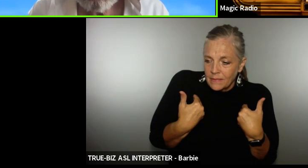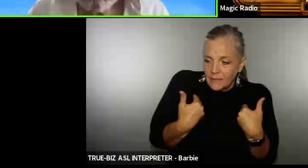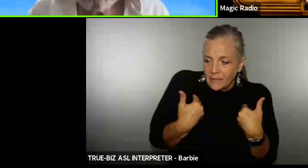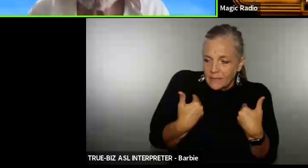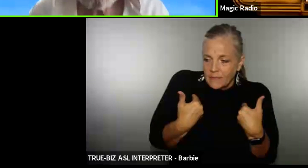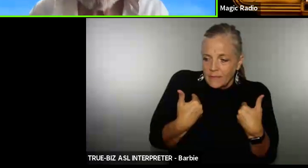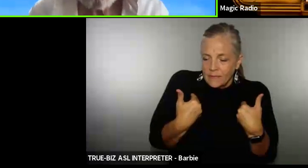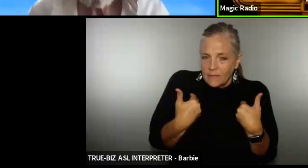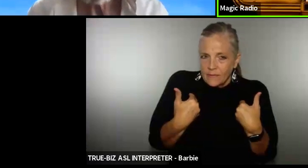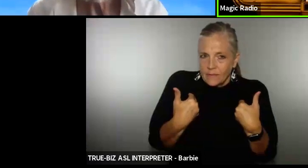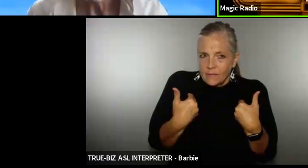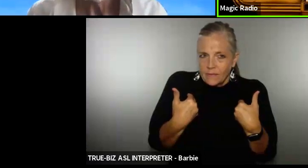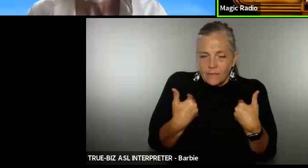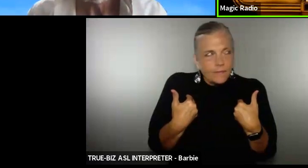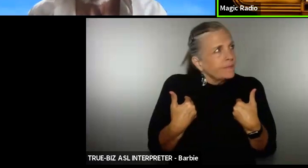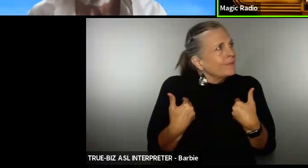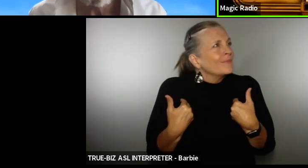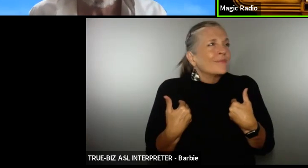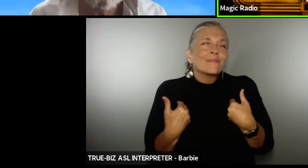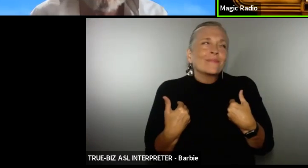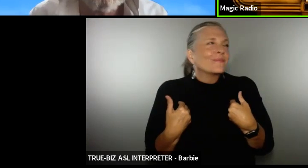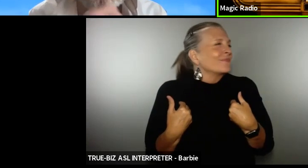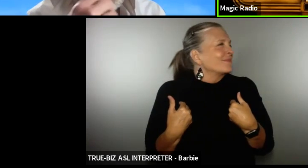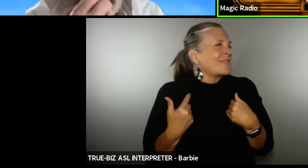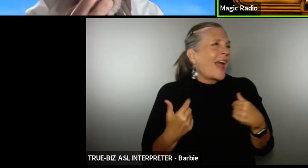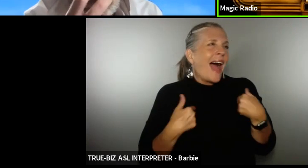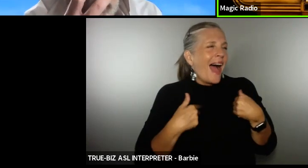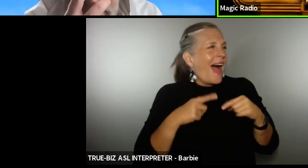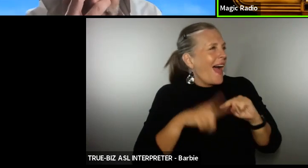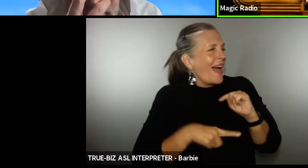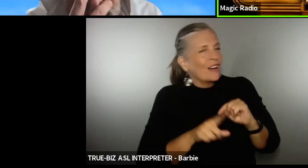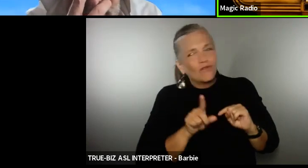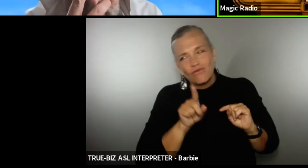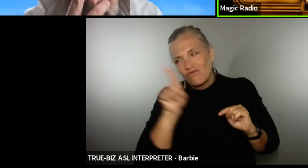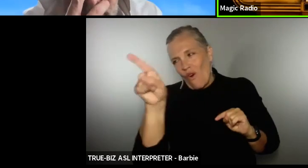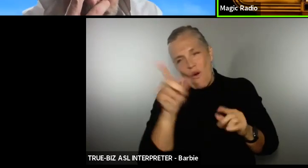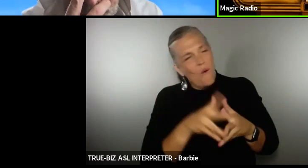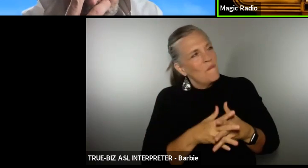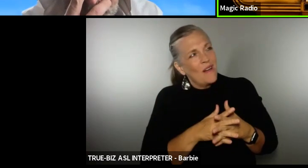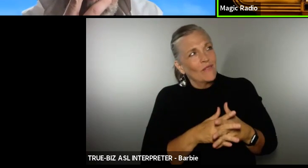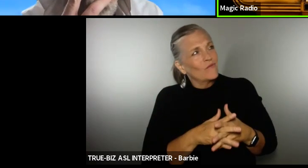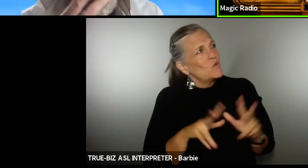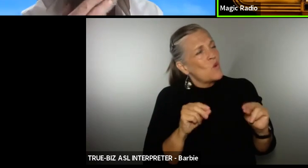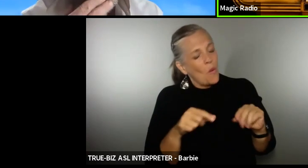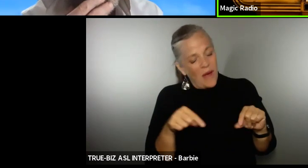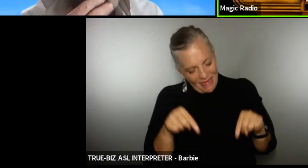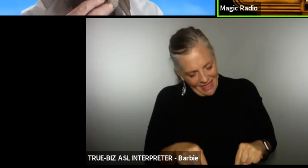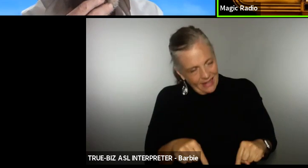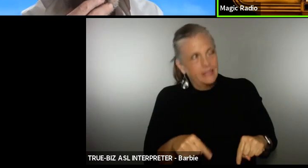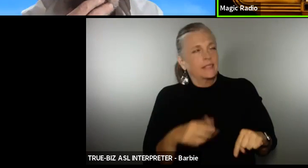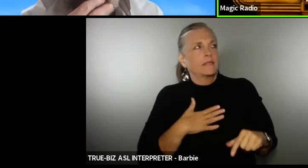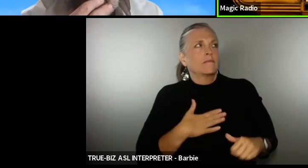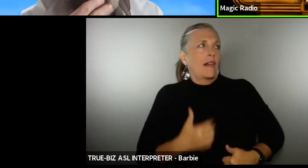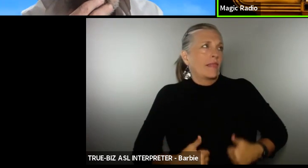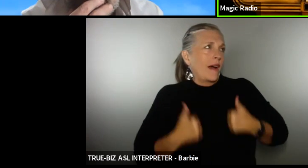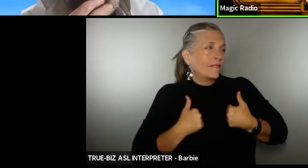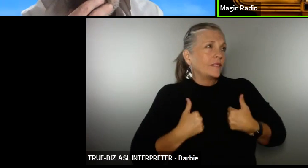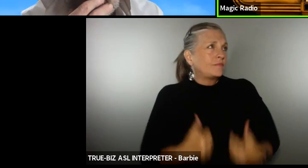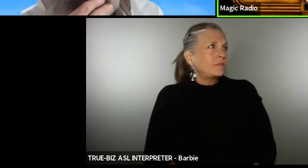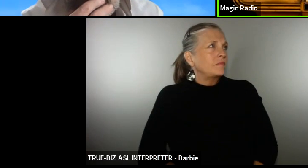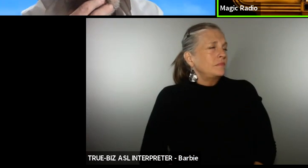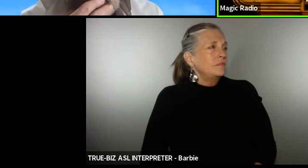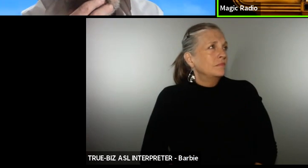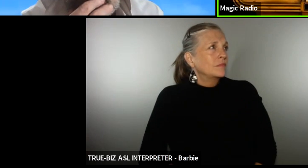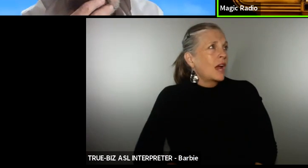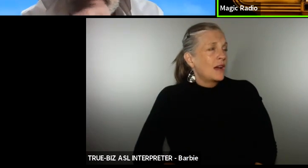I can't go to America I mean this is my life going to fight the